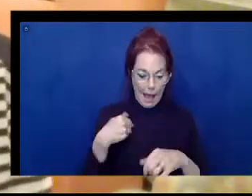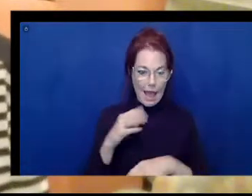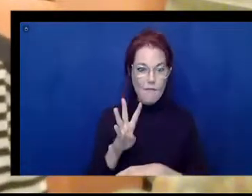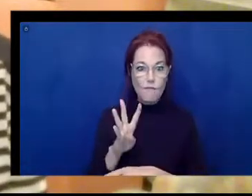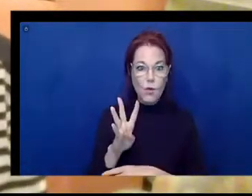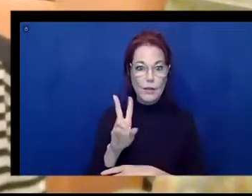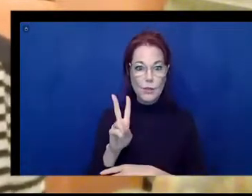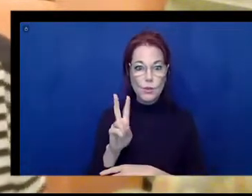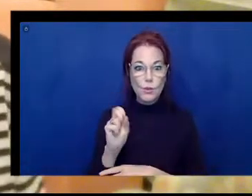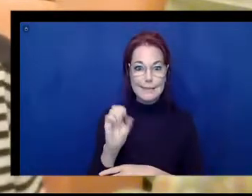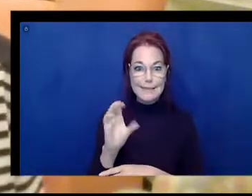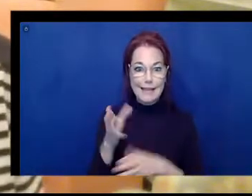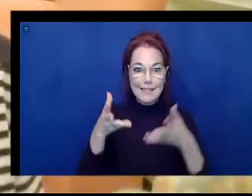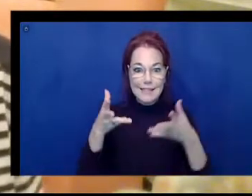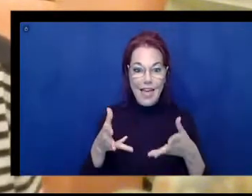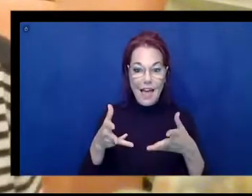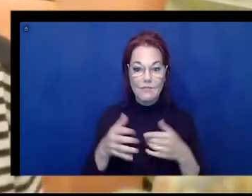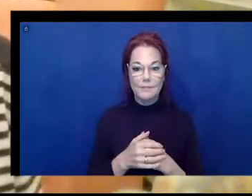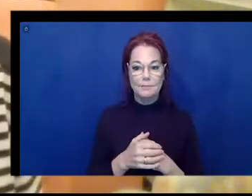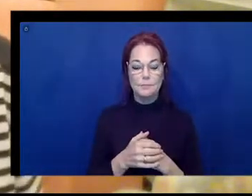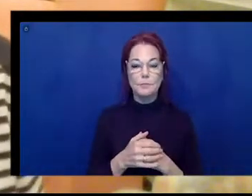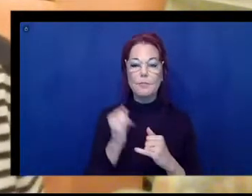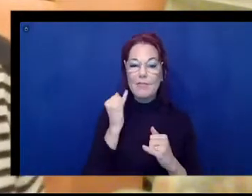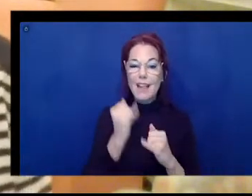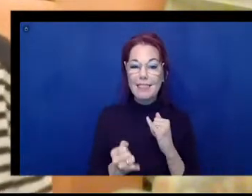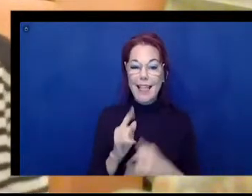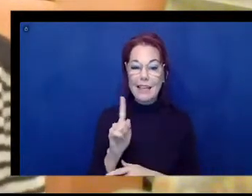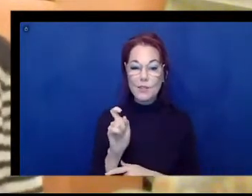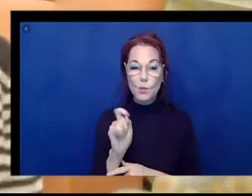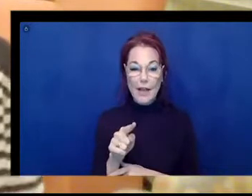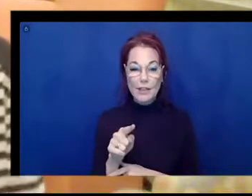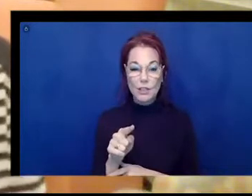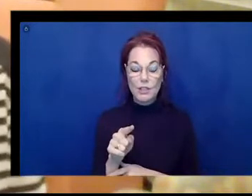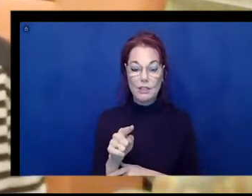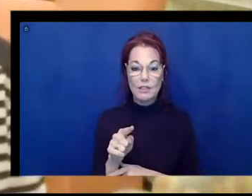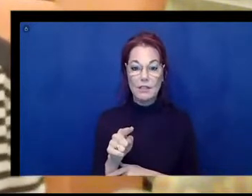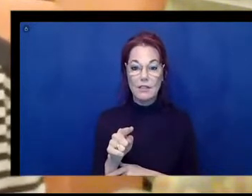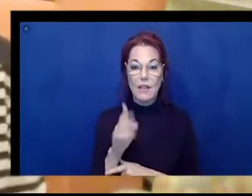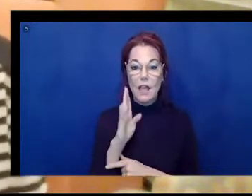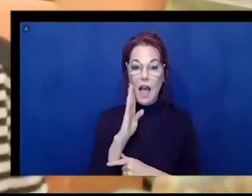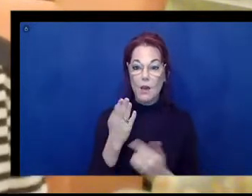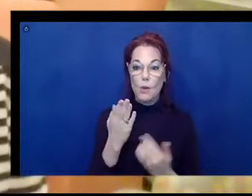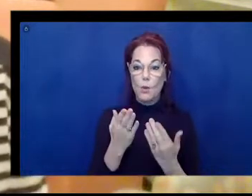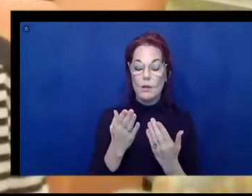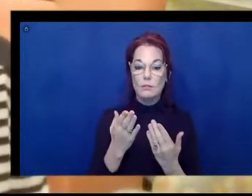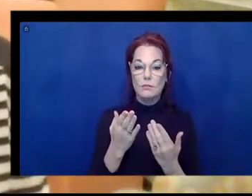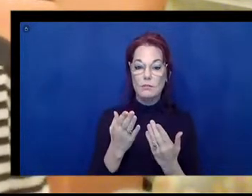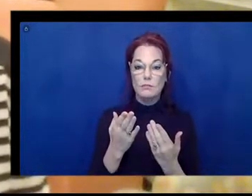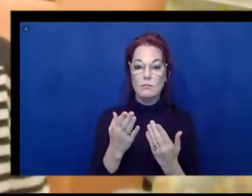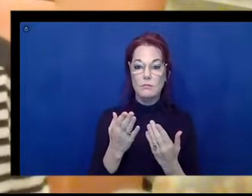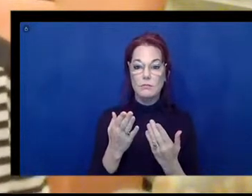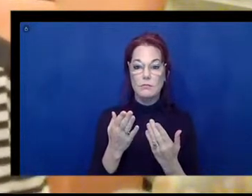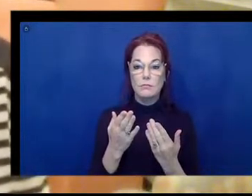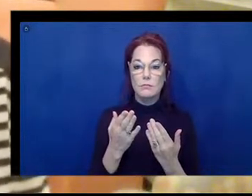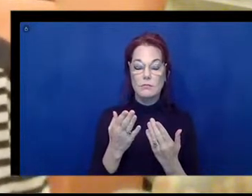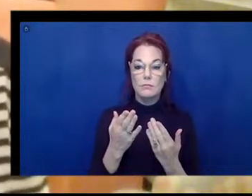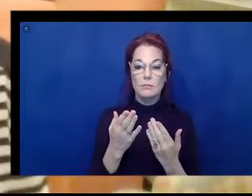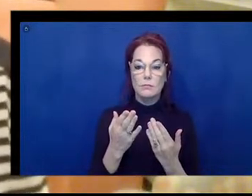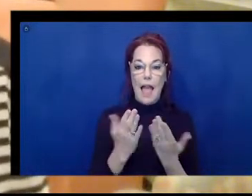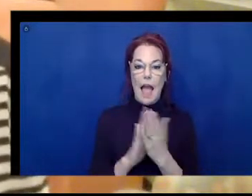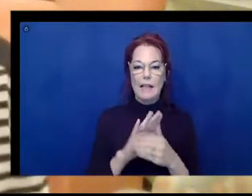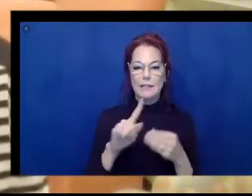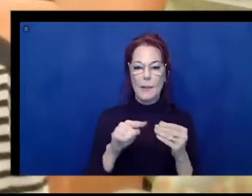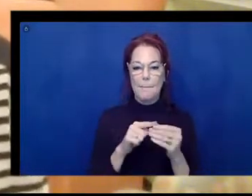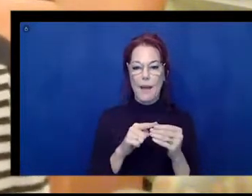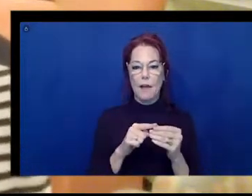left. The last thing I wanted to just ask, and I'll take the response off the record, is driver-assisted technology